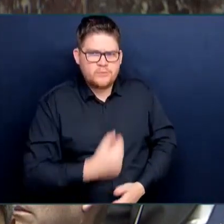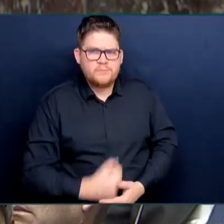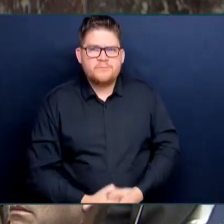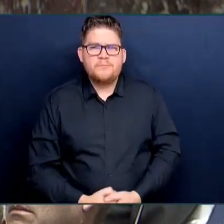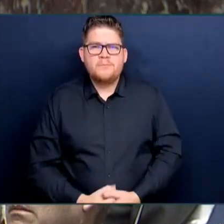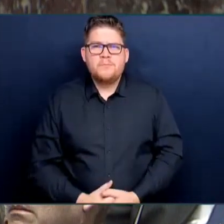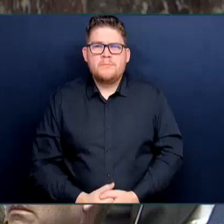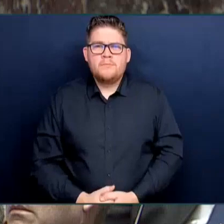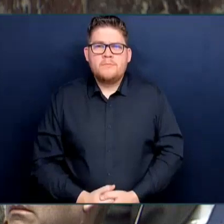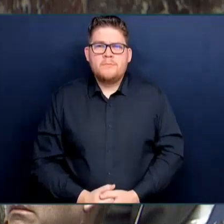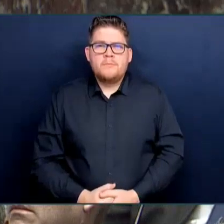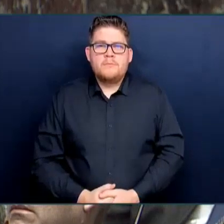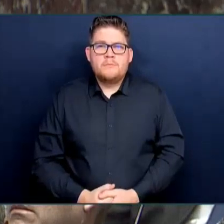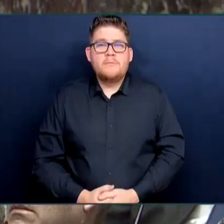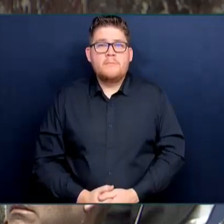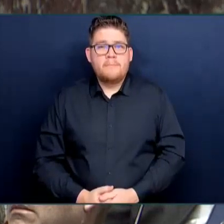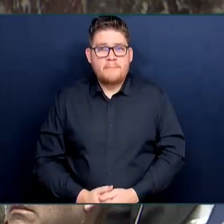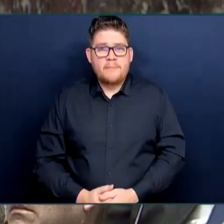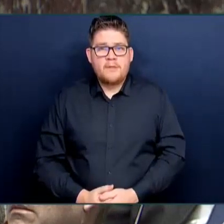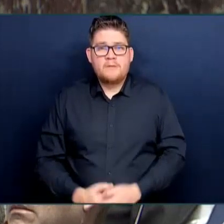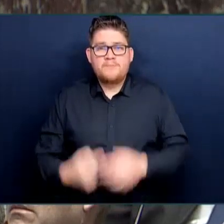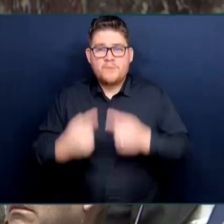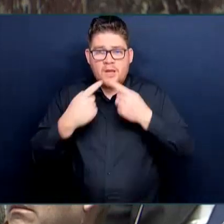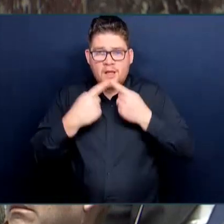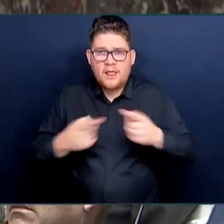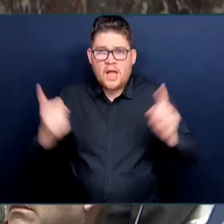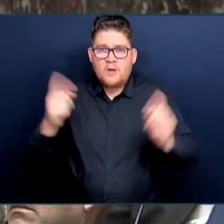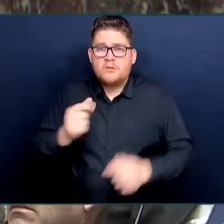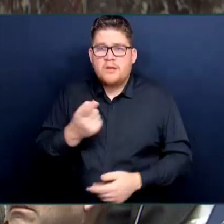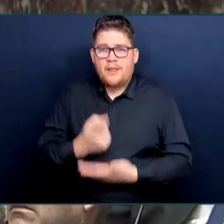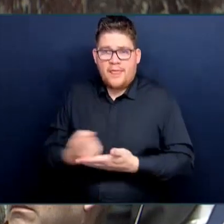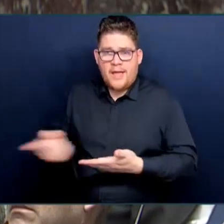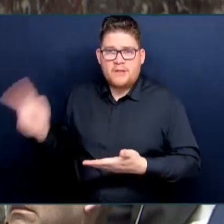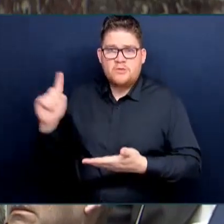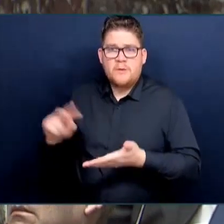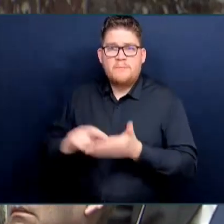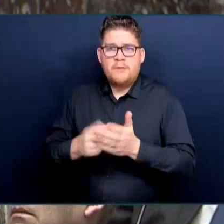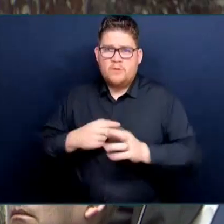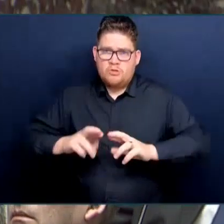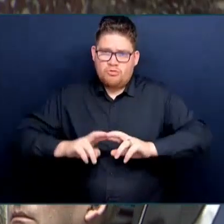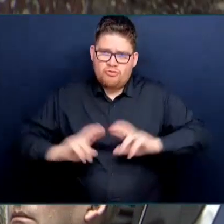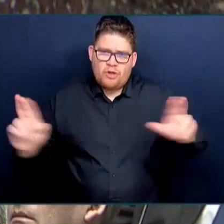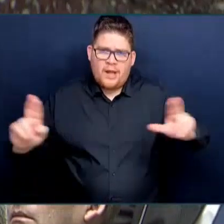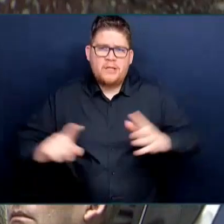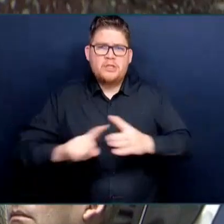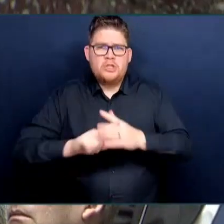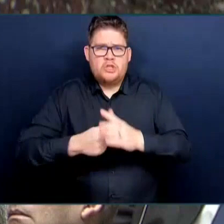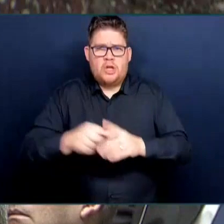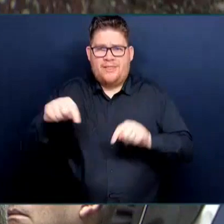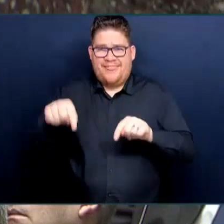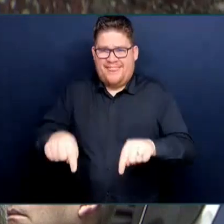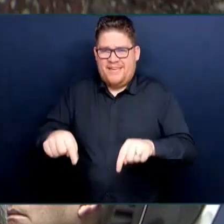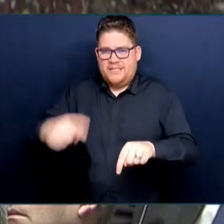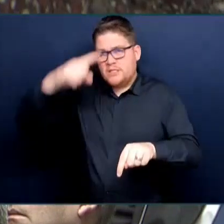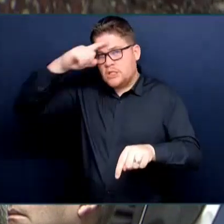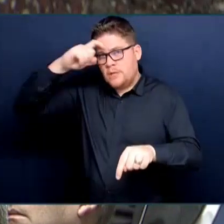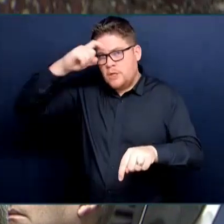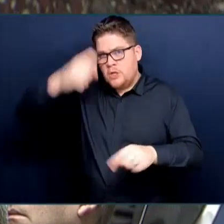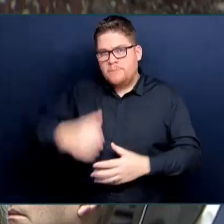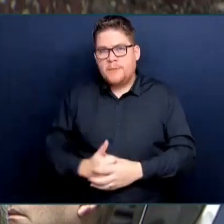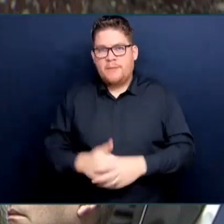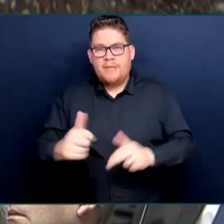ready to move forward, break ground this summer and get a very important building, up and going to house our over 7 million